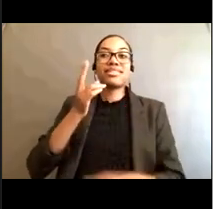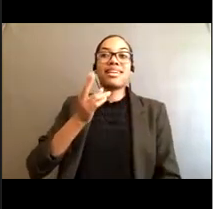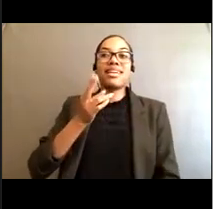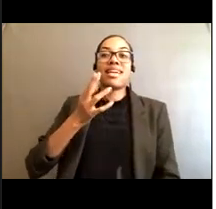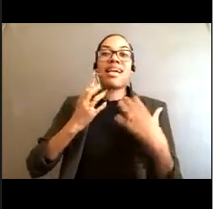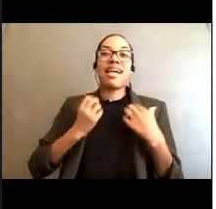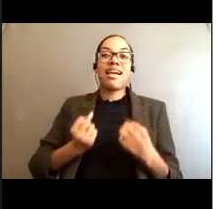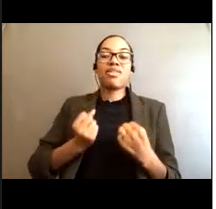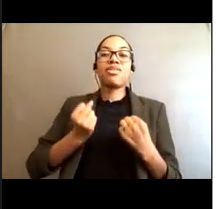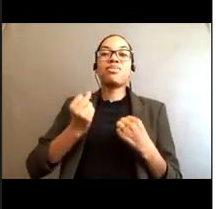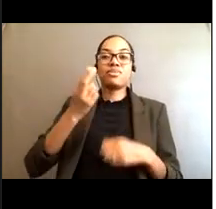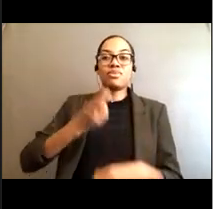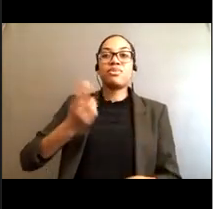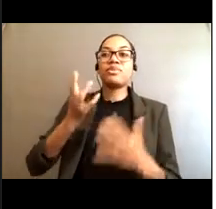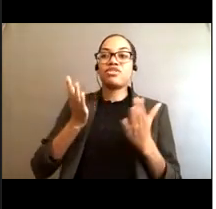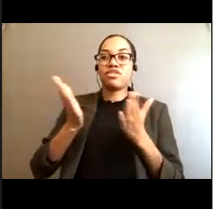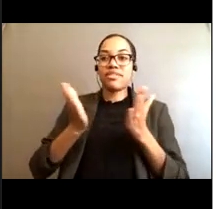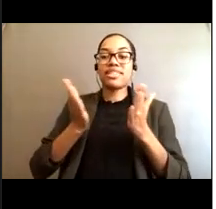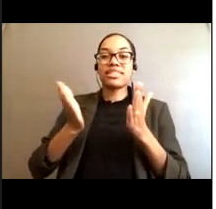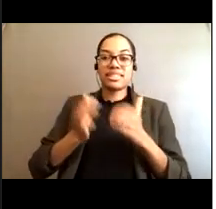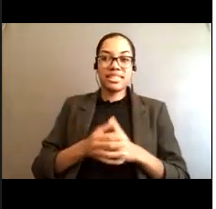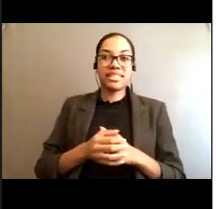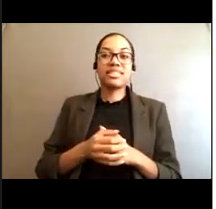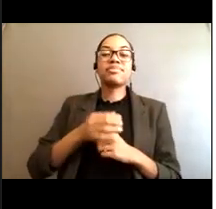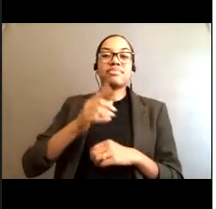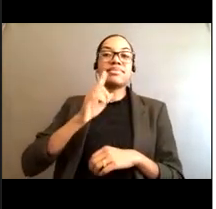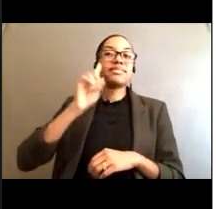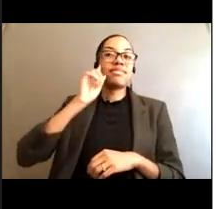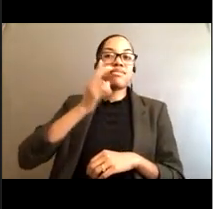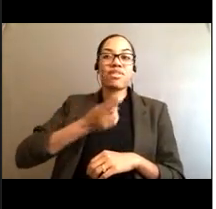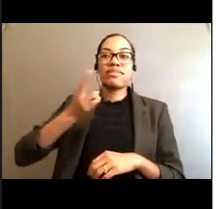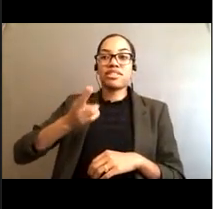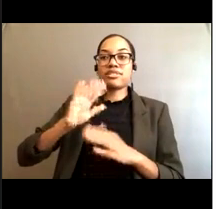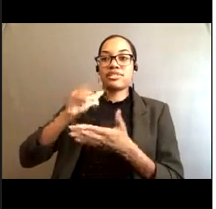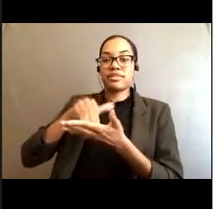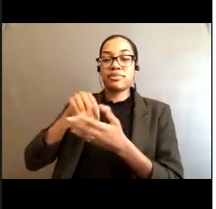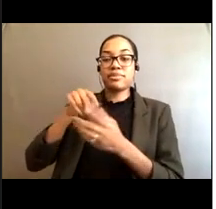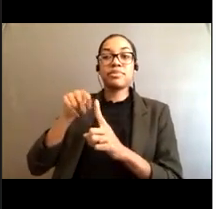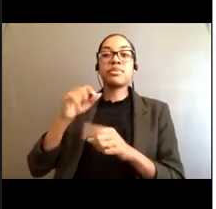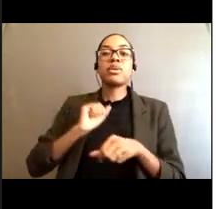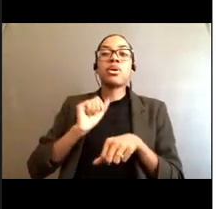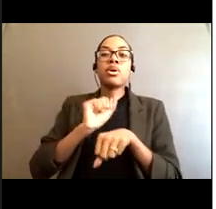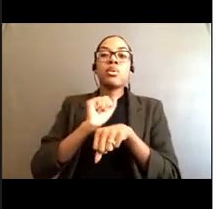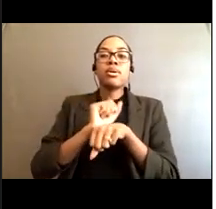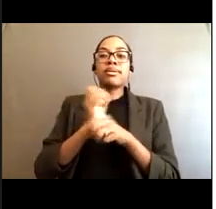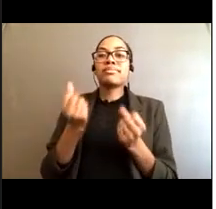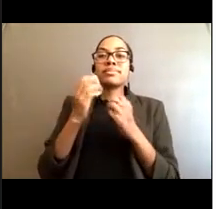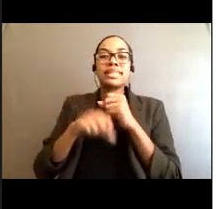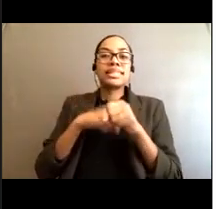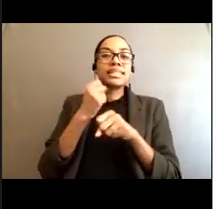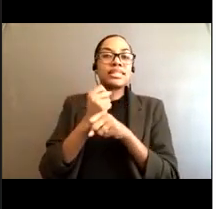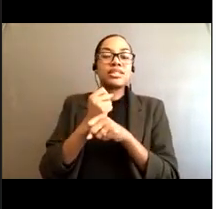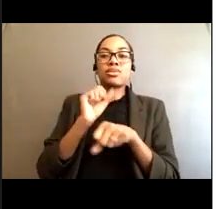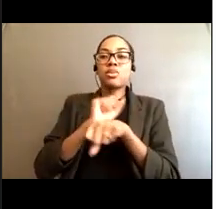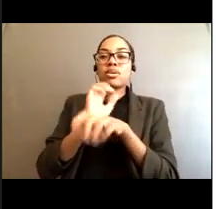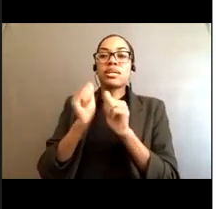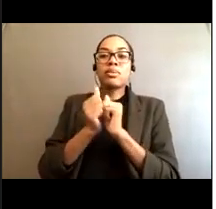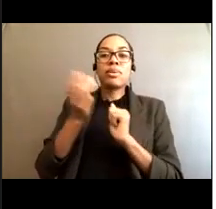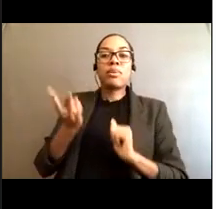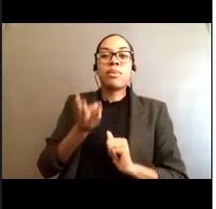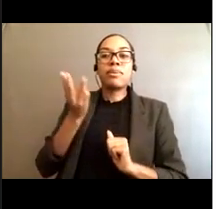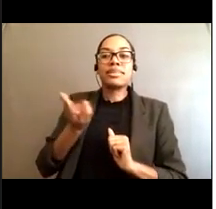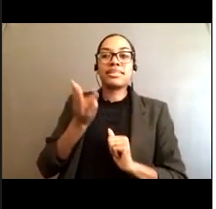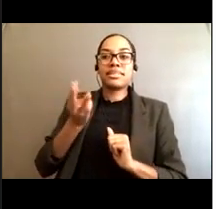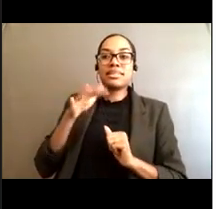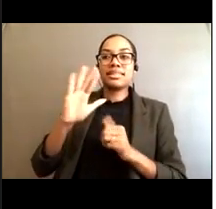we have eight-plus years of working with the National Weather Service office, also located in Wilmington, a really